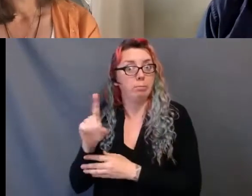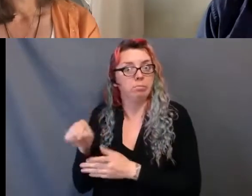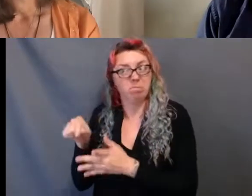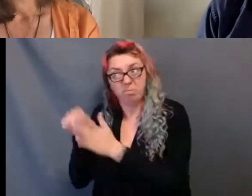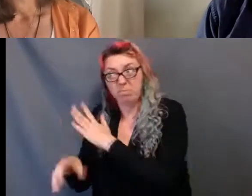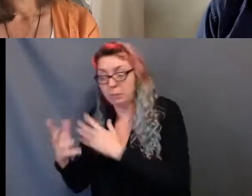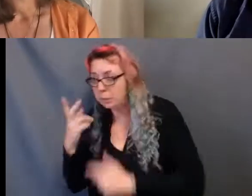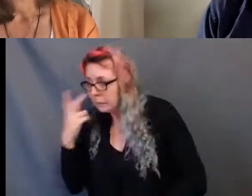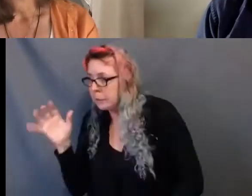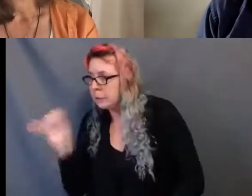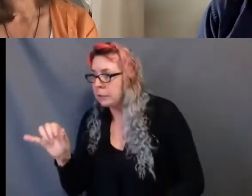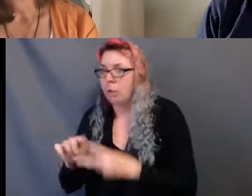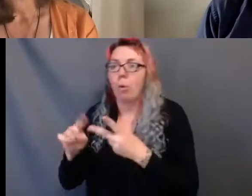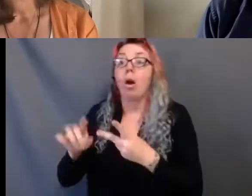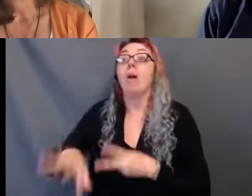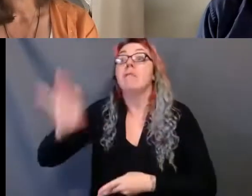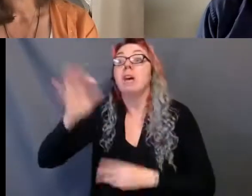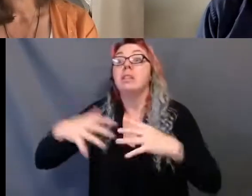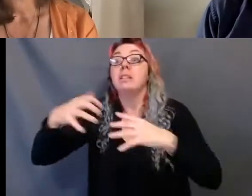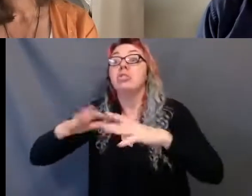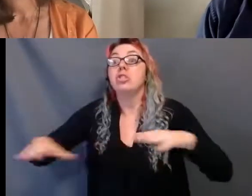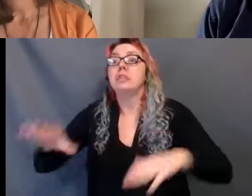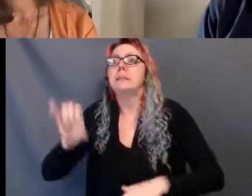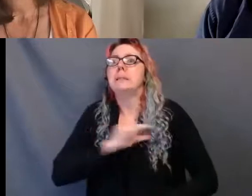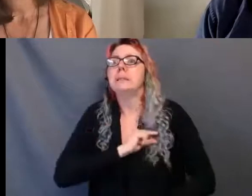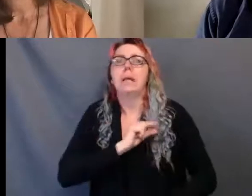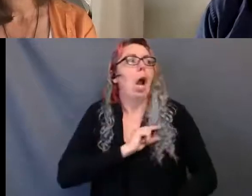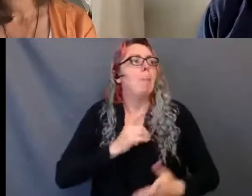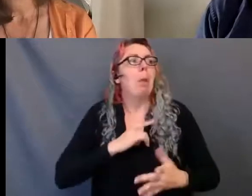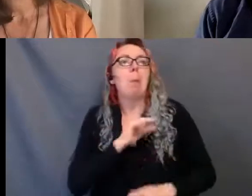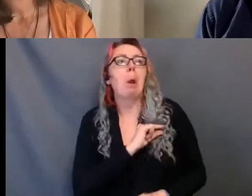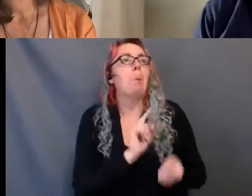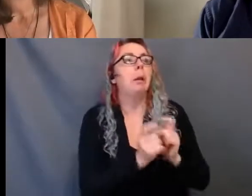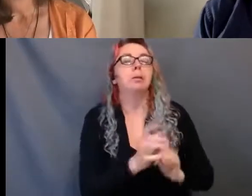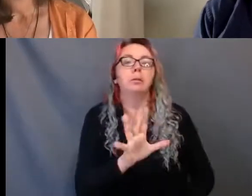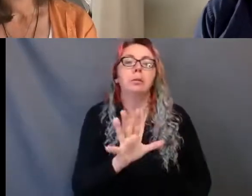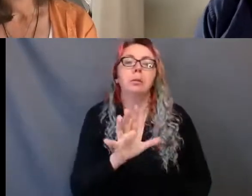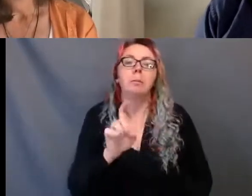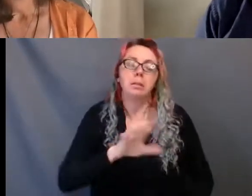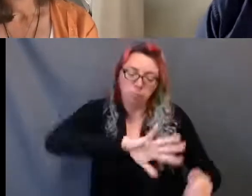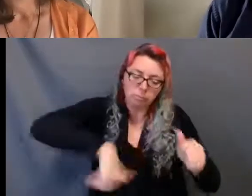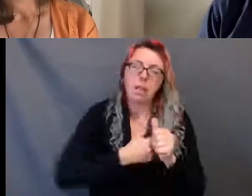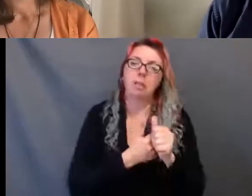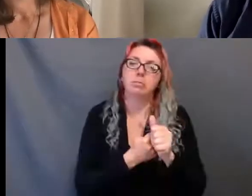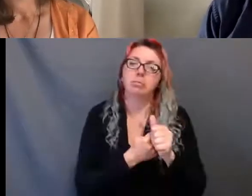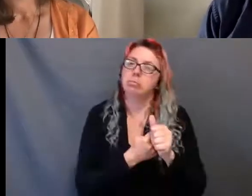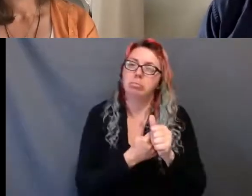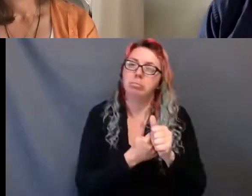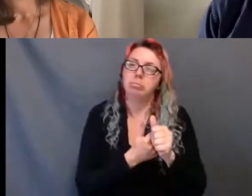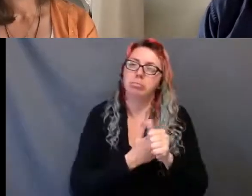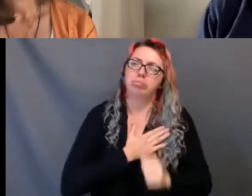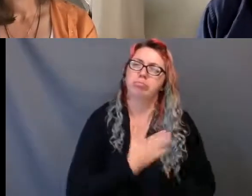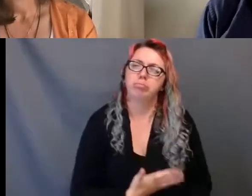hard work of reshaping our institutions from the foundations on up. Or from the top down if